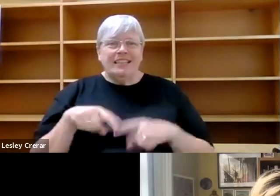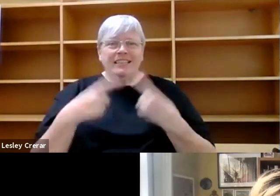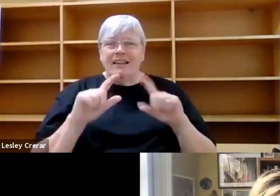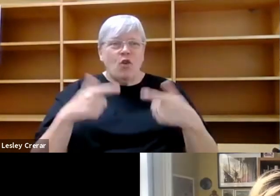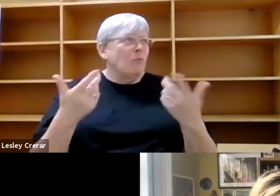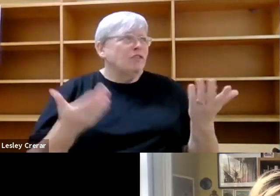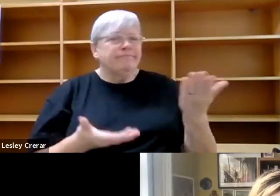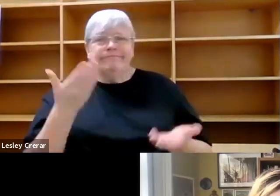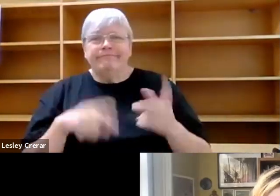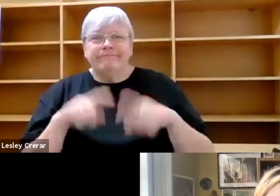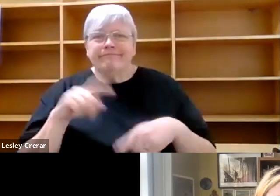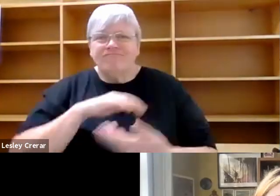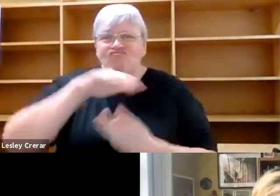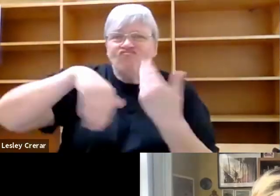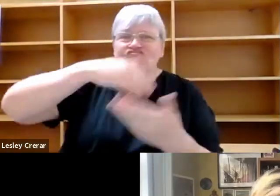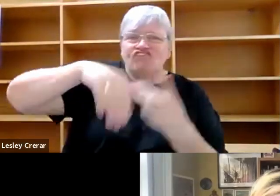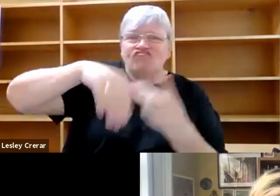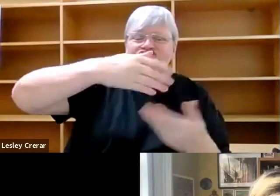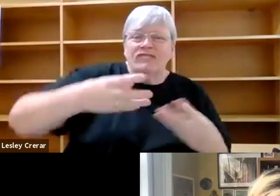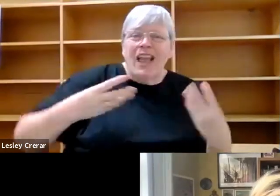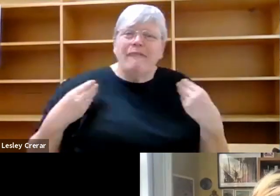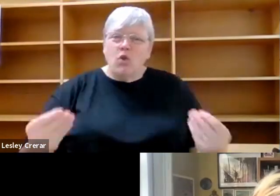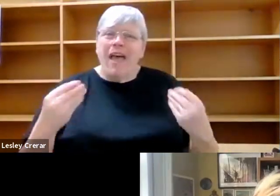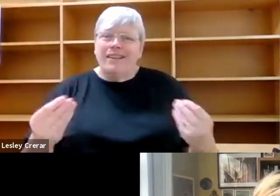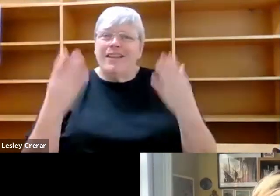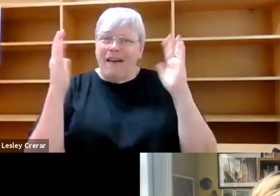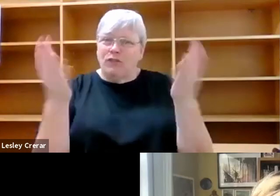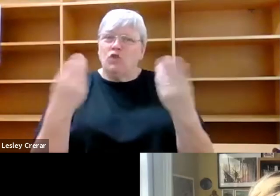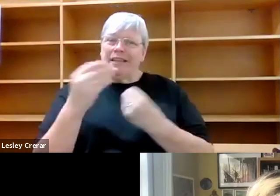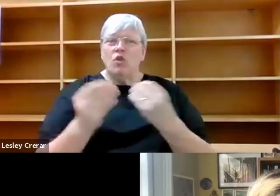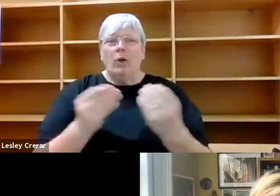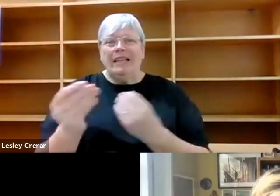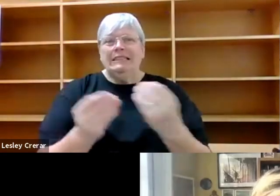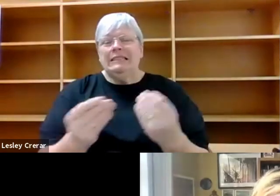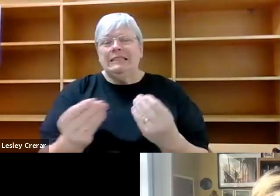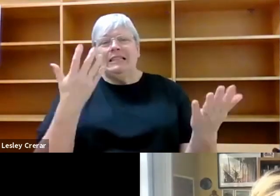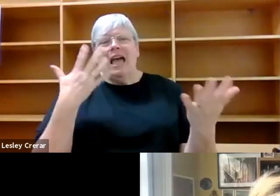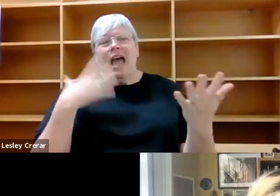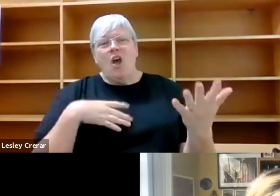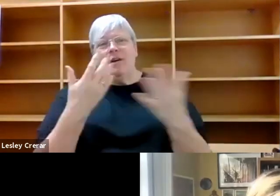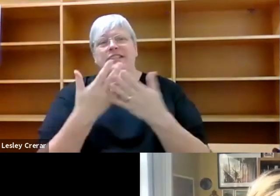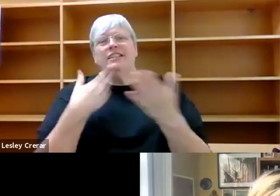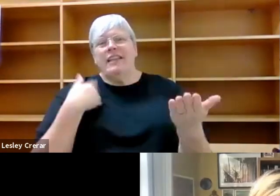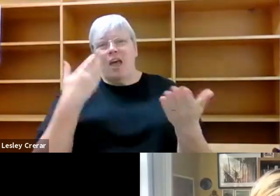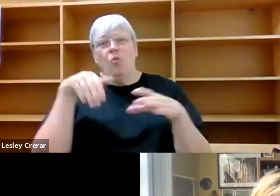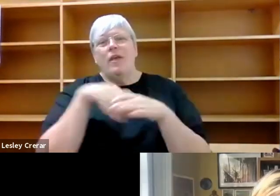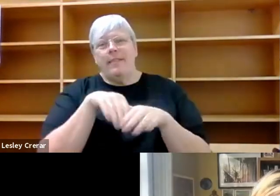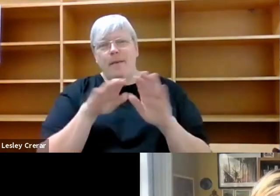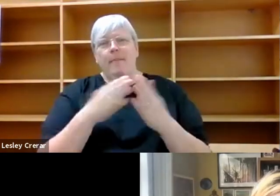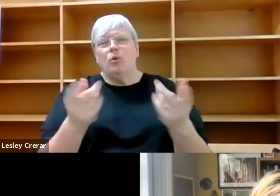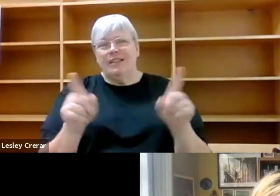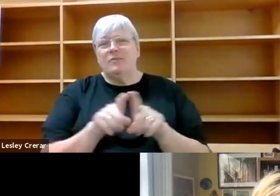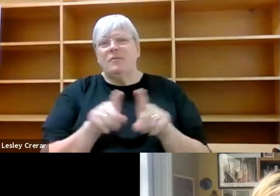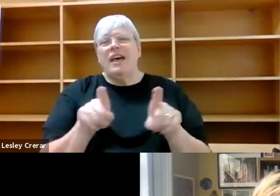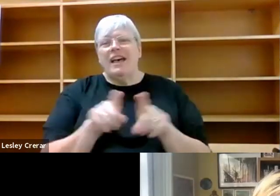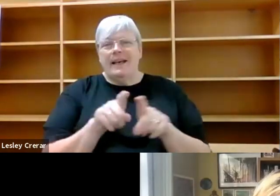by this fluidity that I had to have. Um, and so I really wanted that to exist in the book. Um, and one of the things I